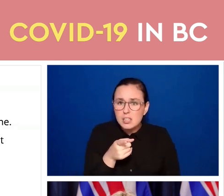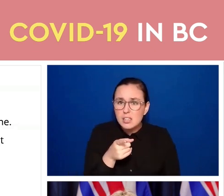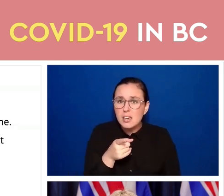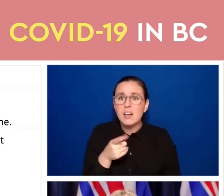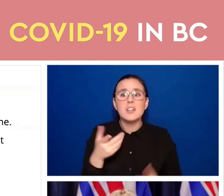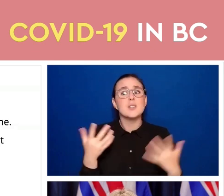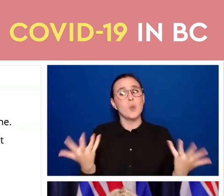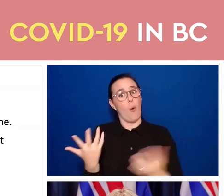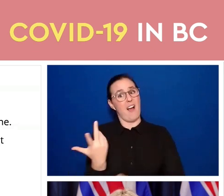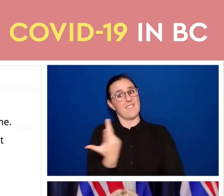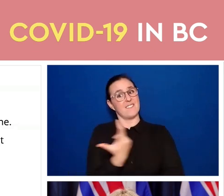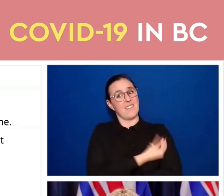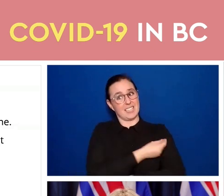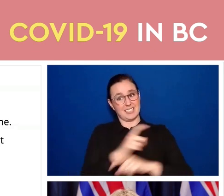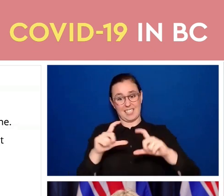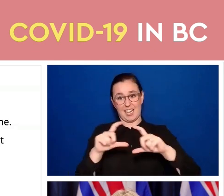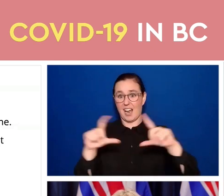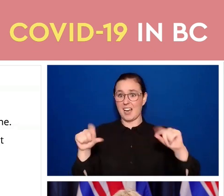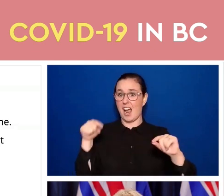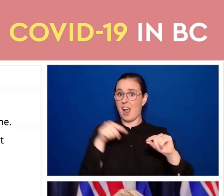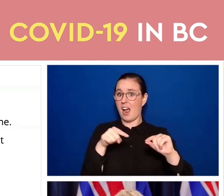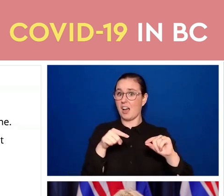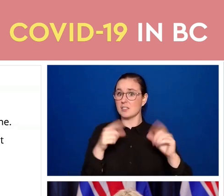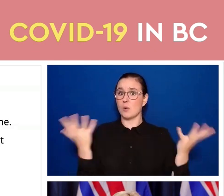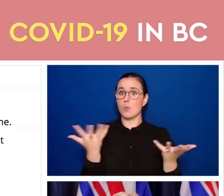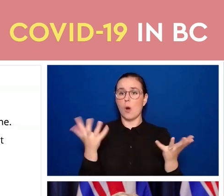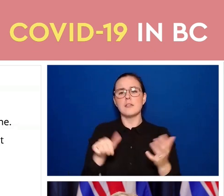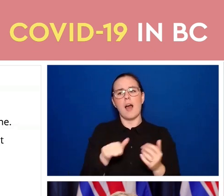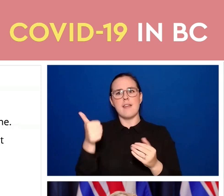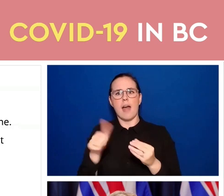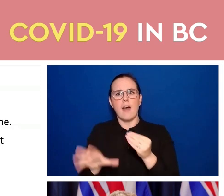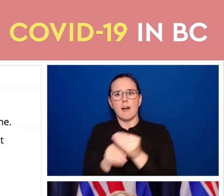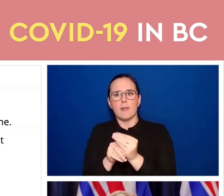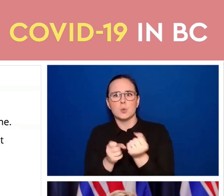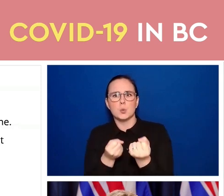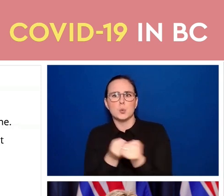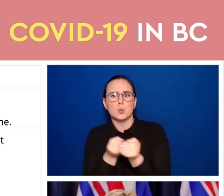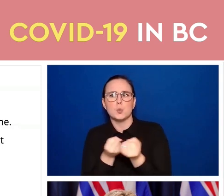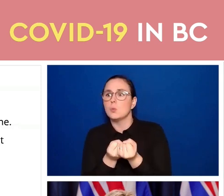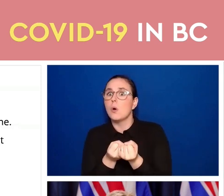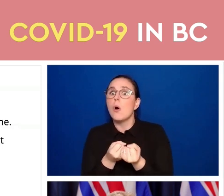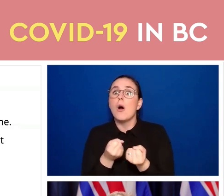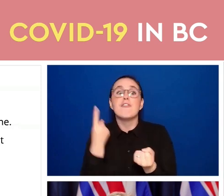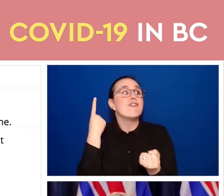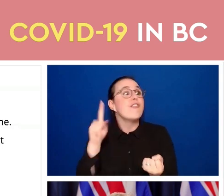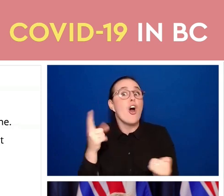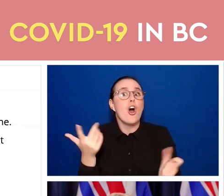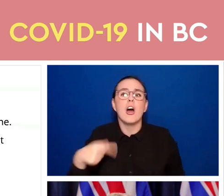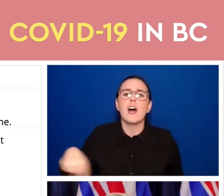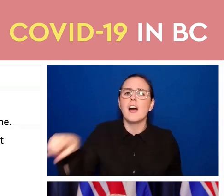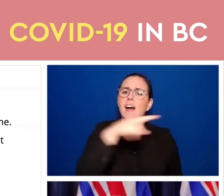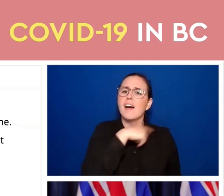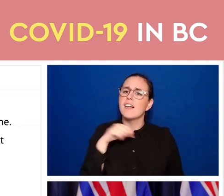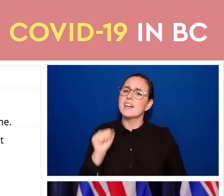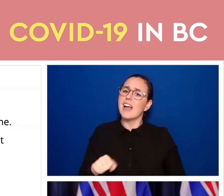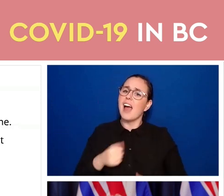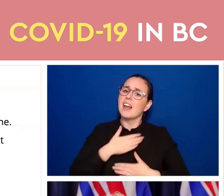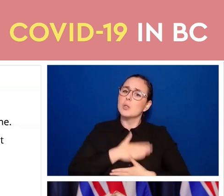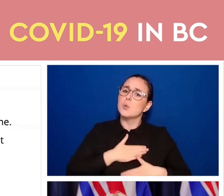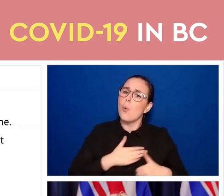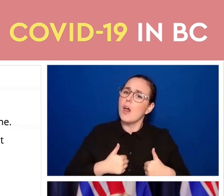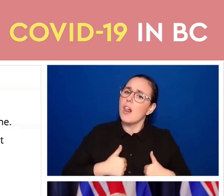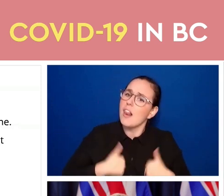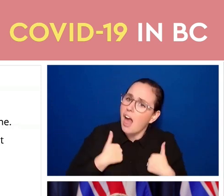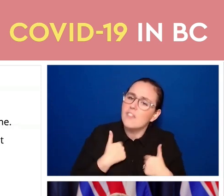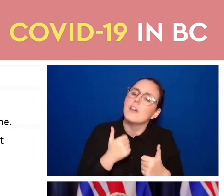another tool that we have that allows us to continue to do things safely in those businesses. And one of the ways